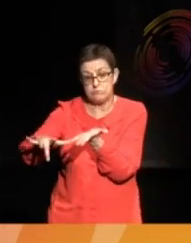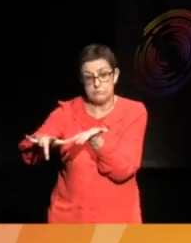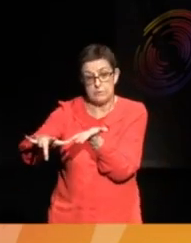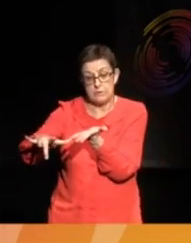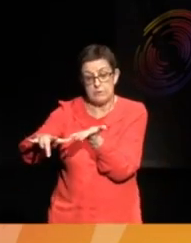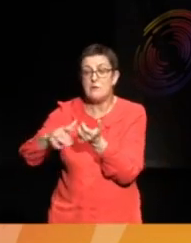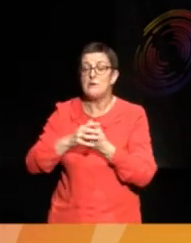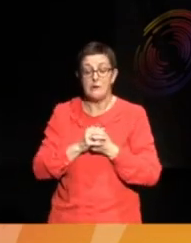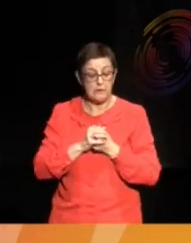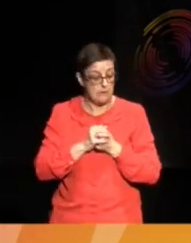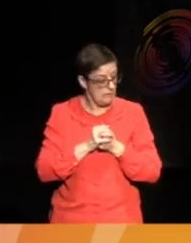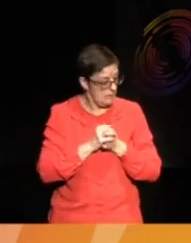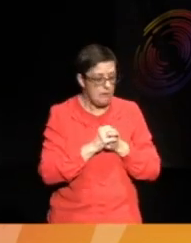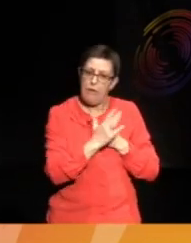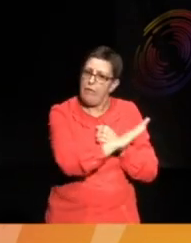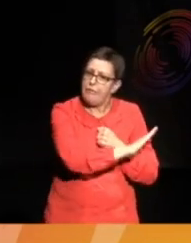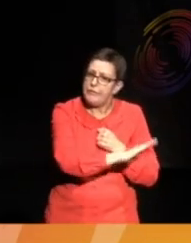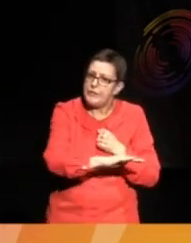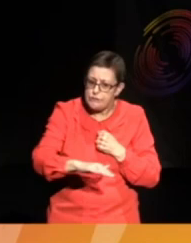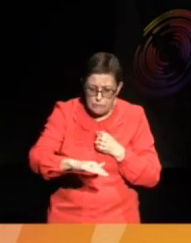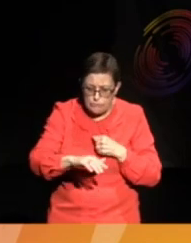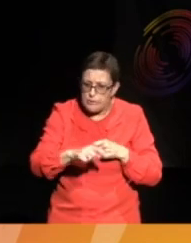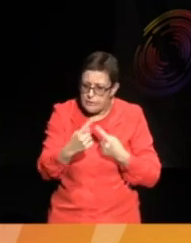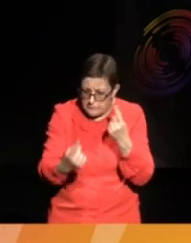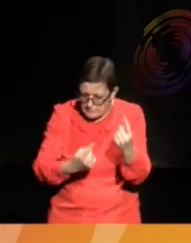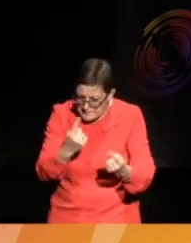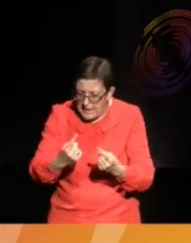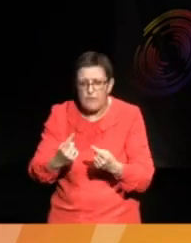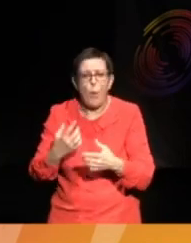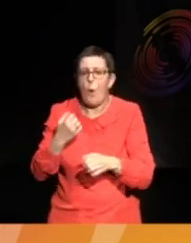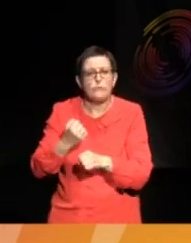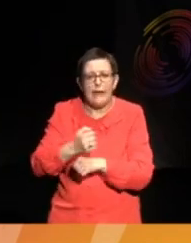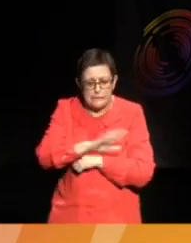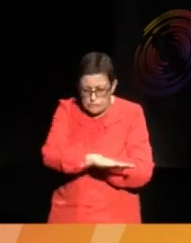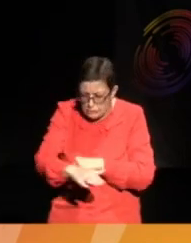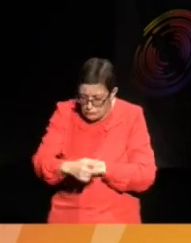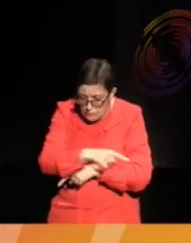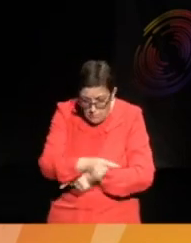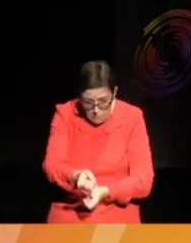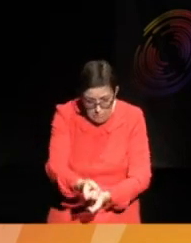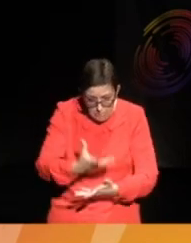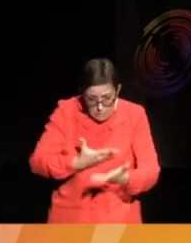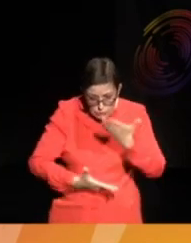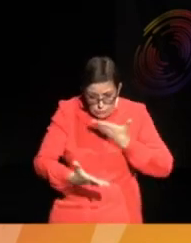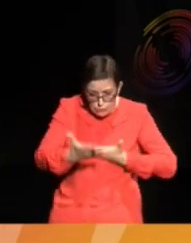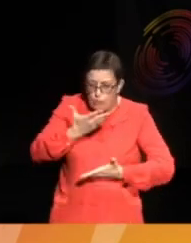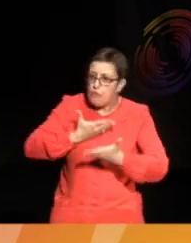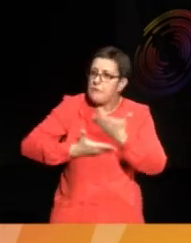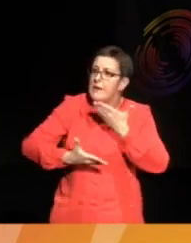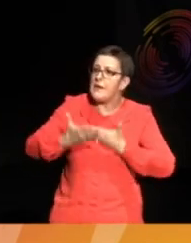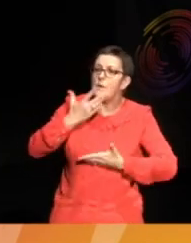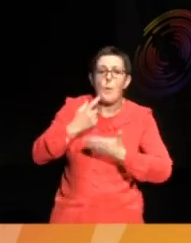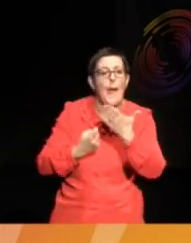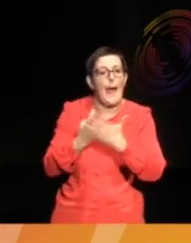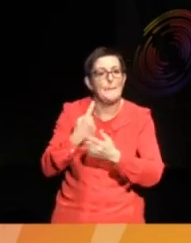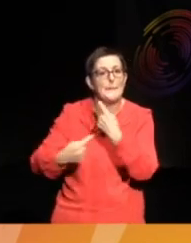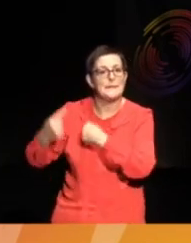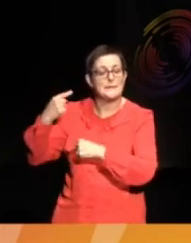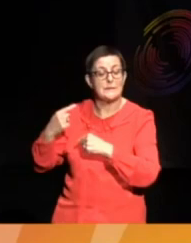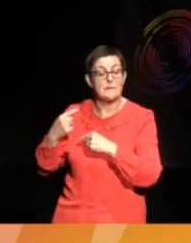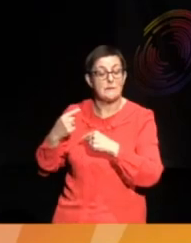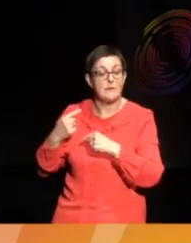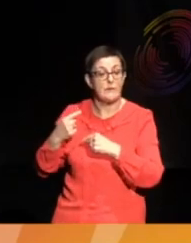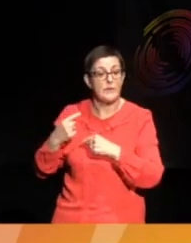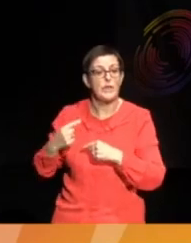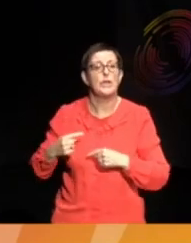were, I guess, the children of the people who were first affected or the grandchildren. And they told stories about what happened. And so when I'm saying they snapped